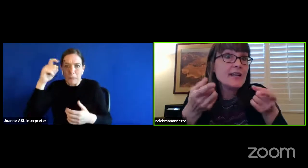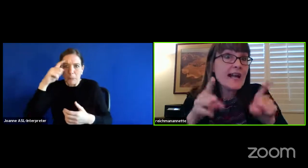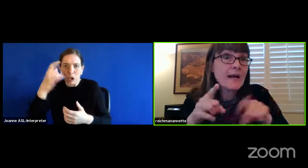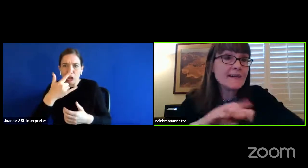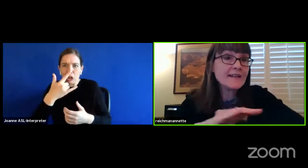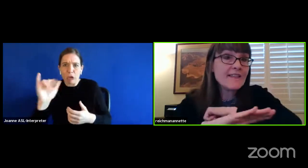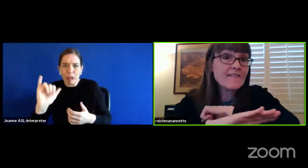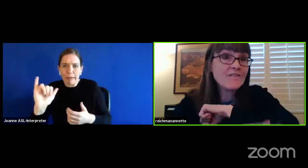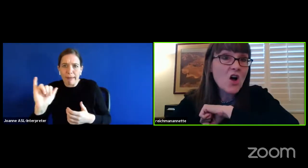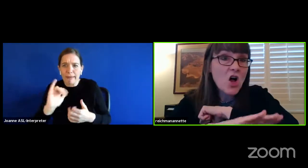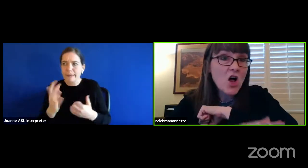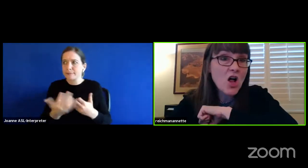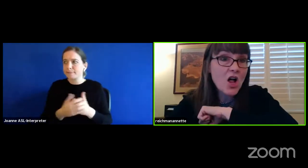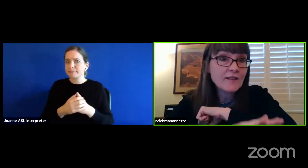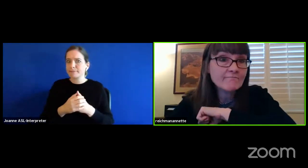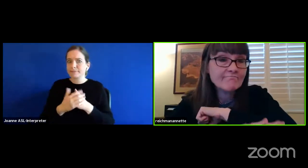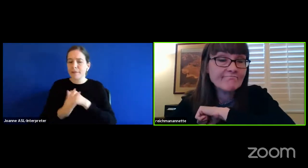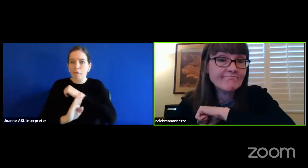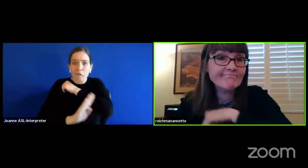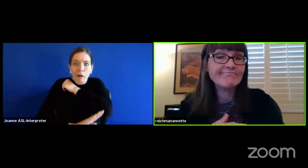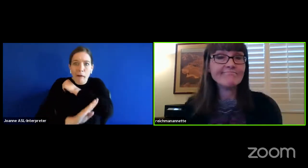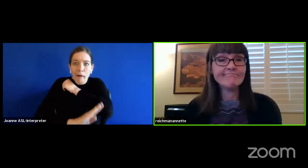What's going to happen in the fall?